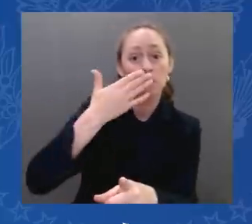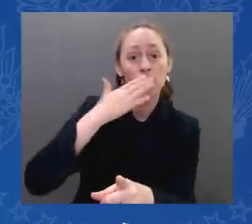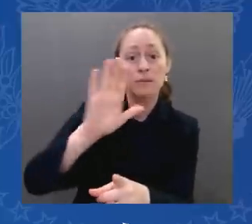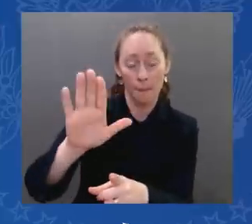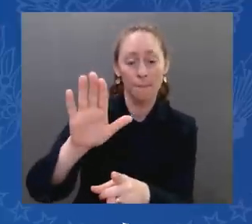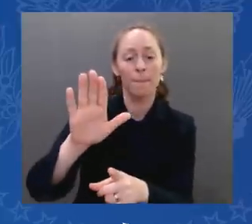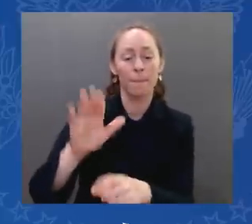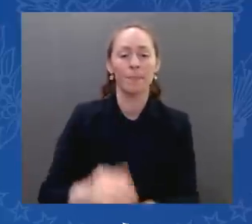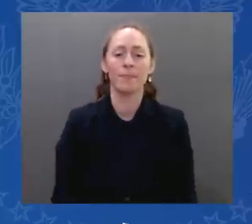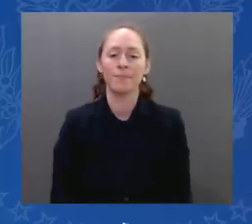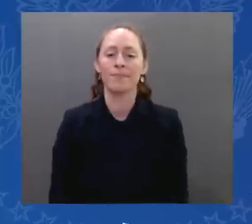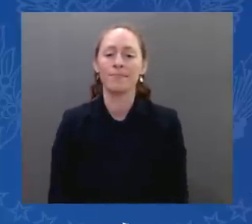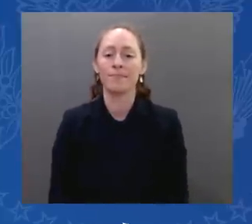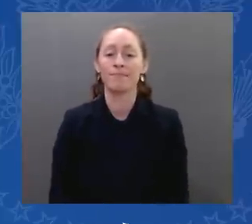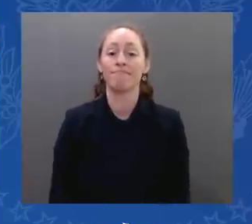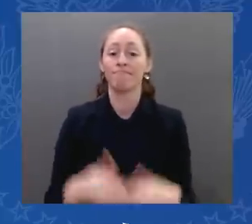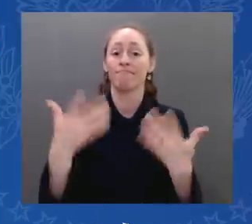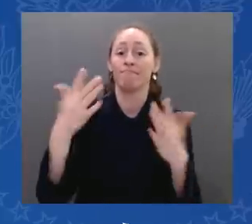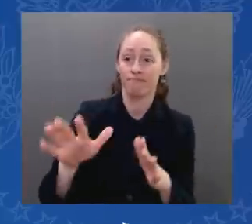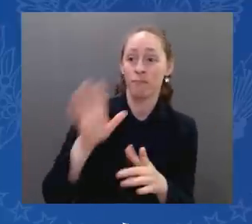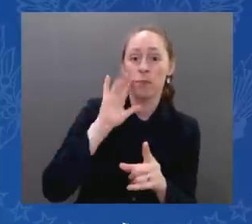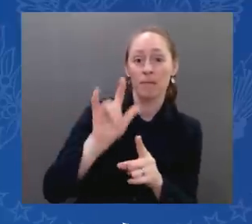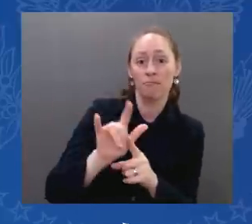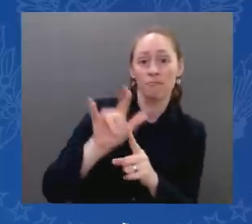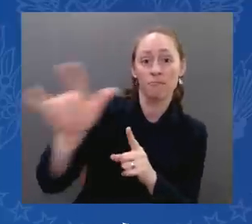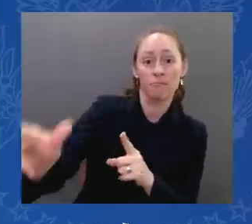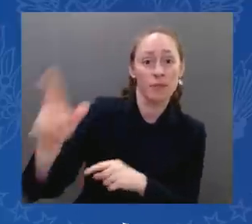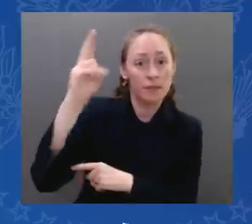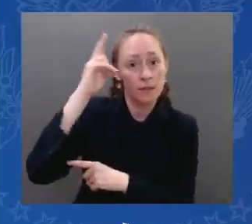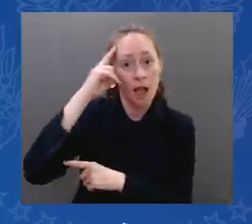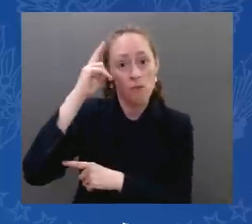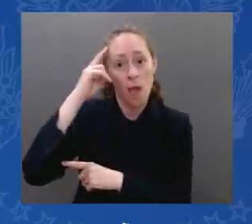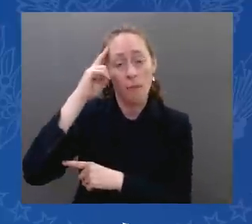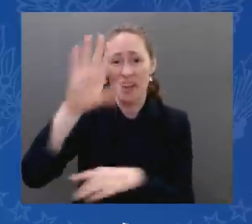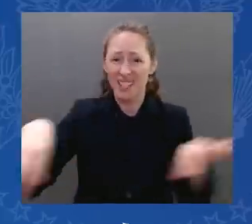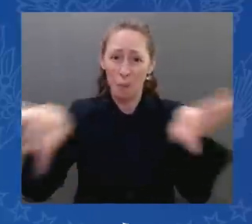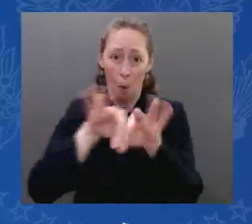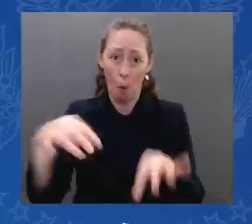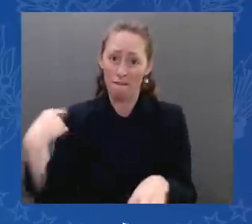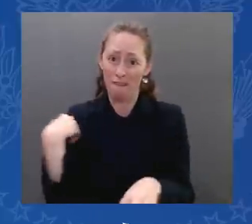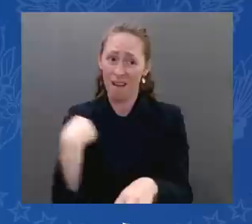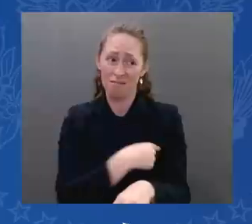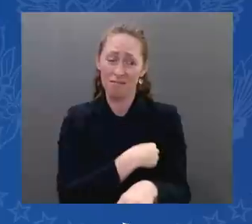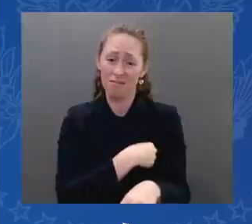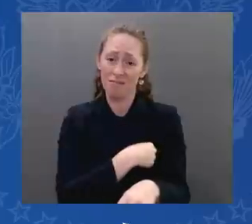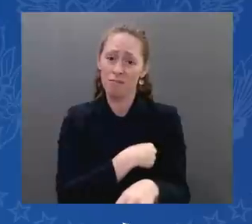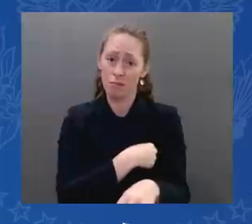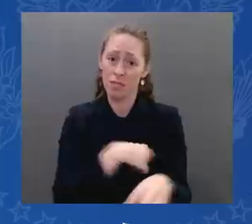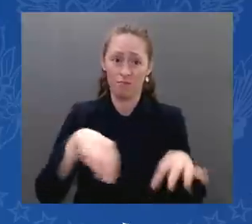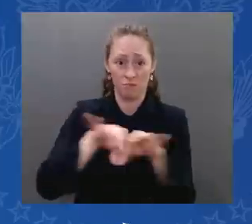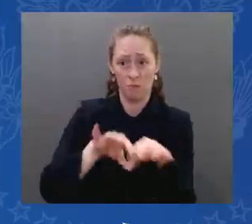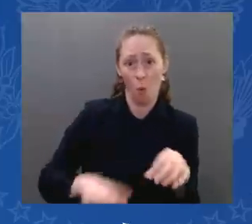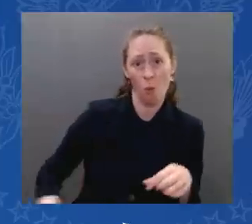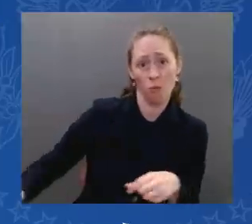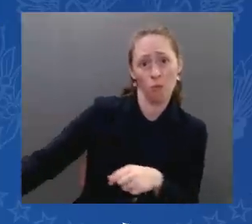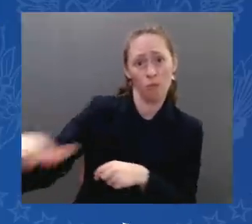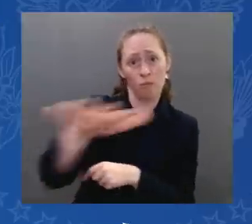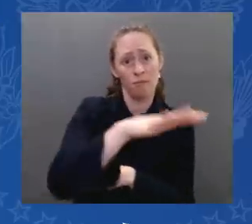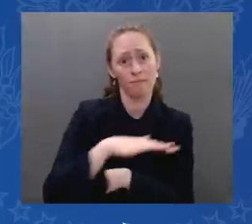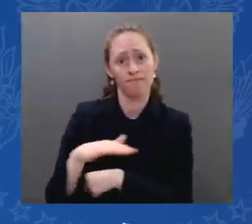for Israel and for the entire region, for our security and for the future and prosperity of the Middle East.